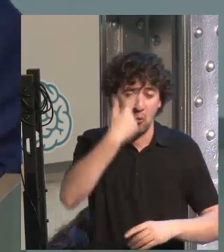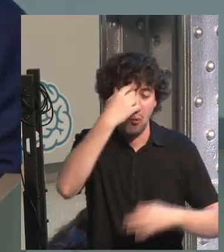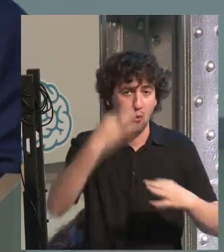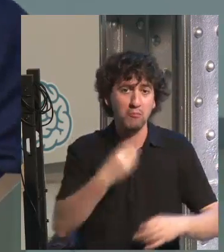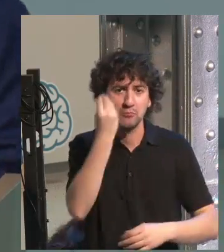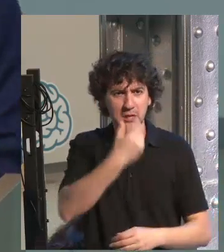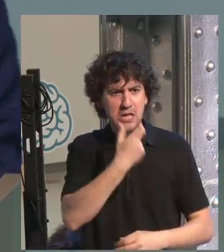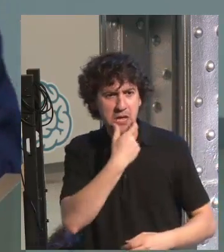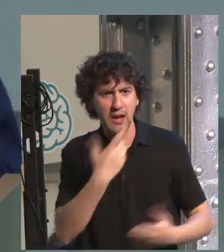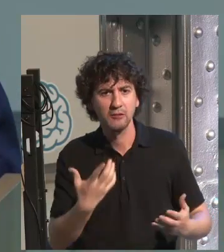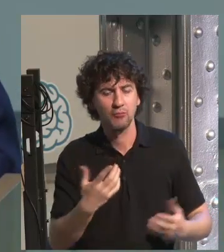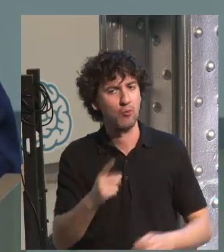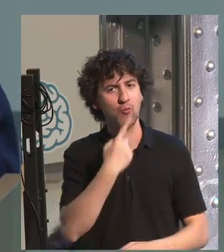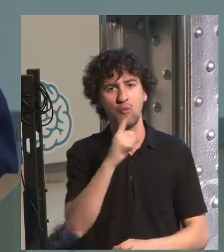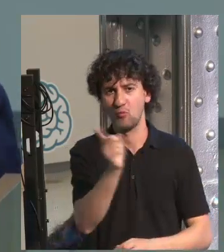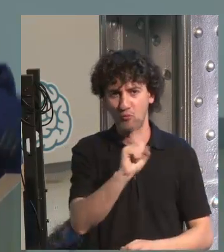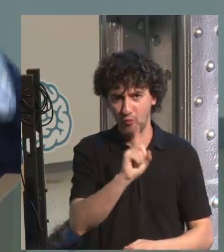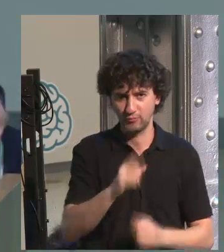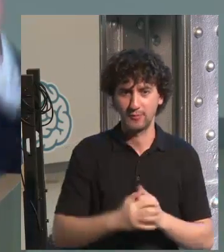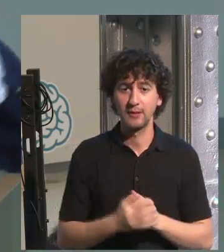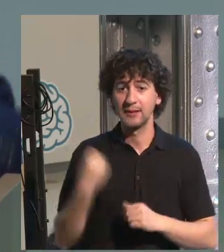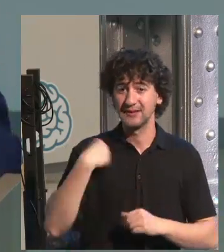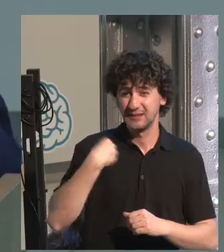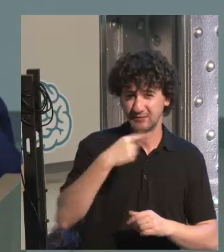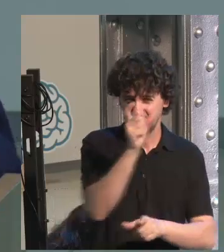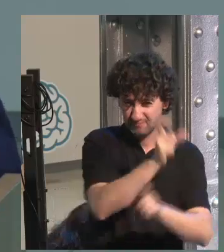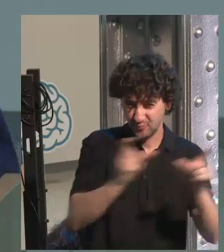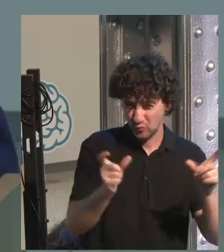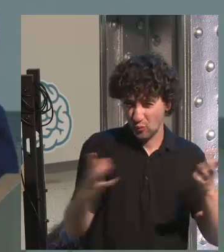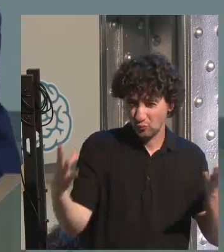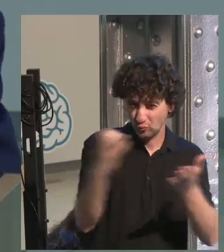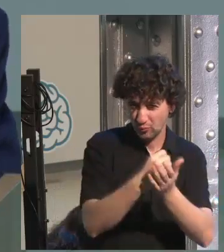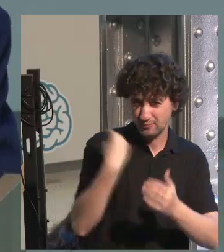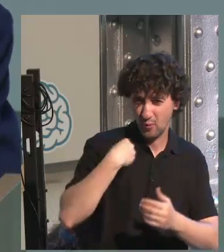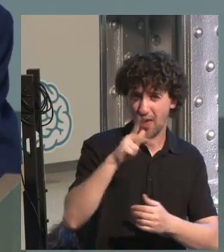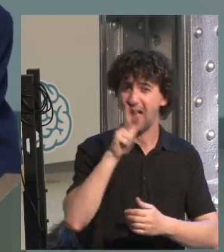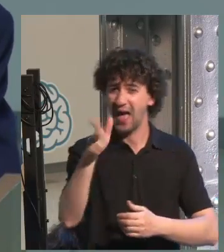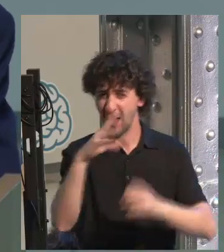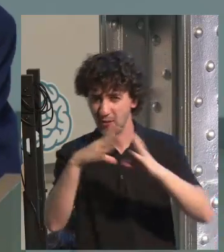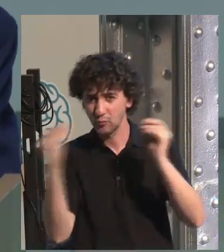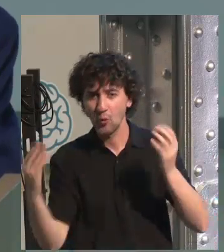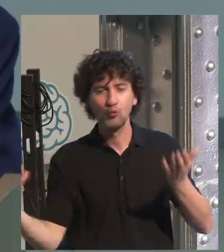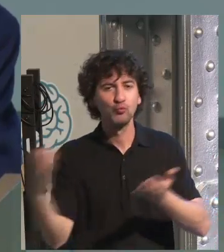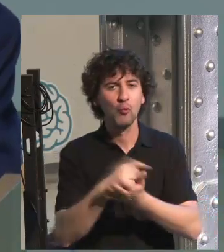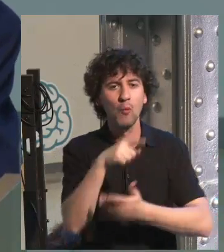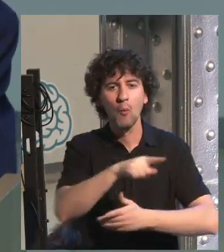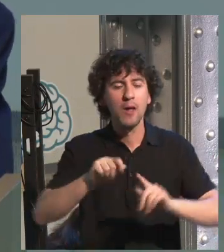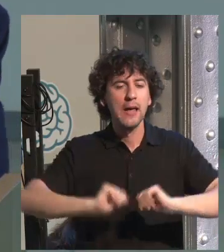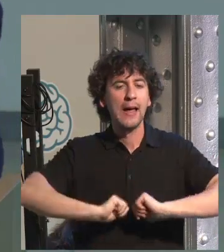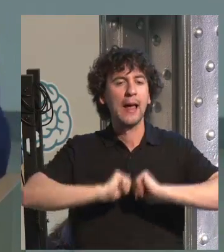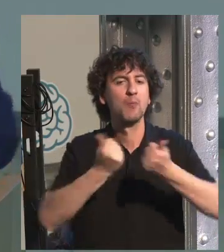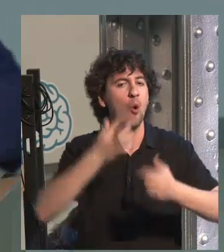I said, no, no, no, no, no, no. Even if I can, even if I can't speak in English, I